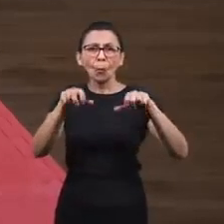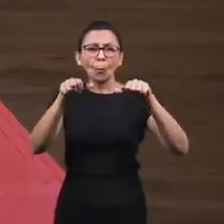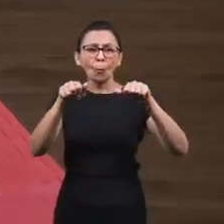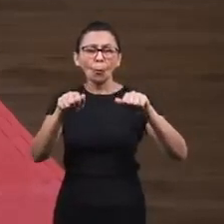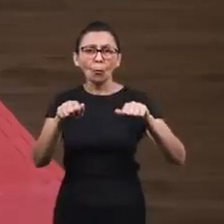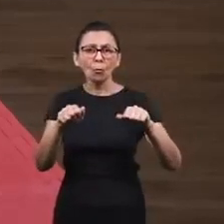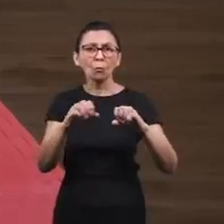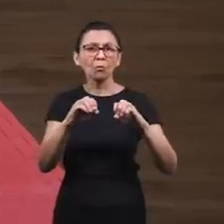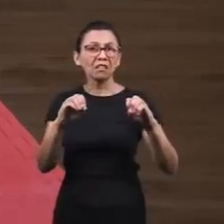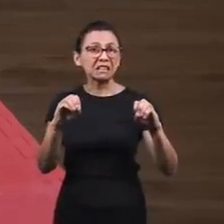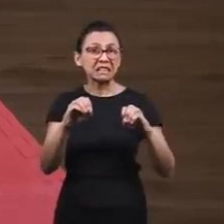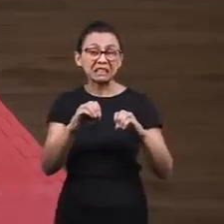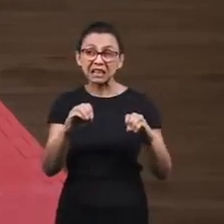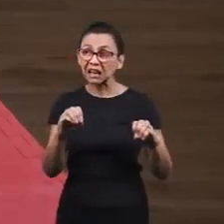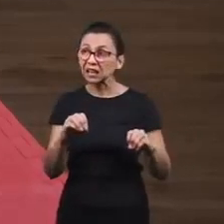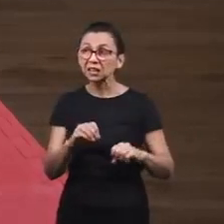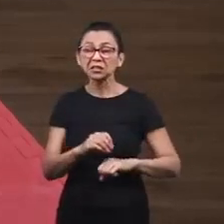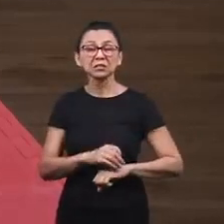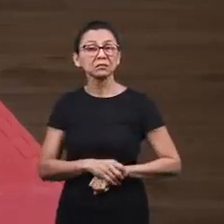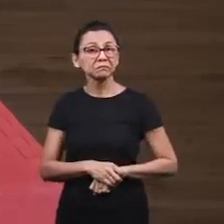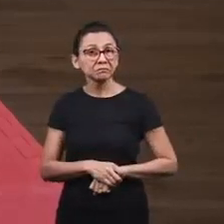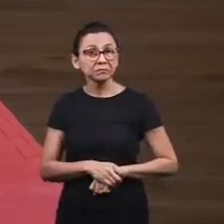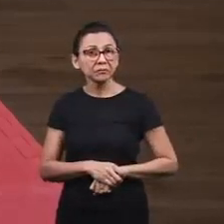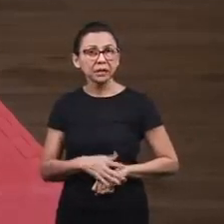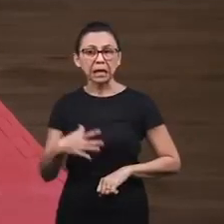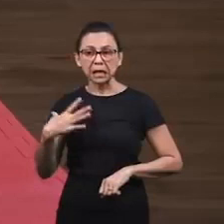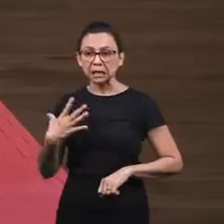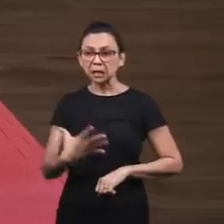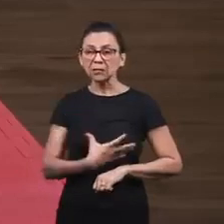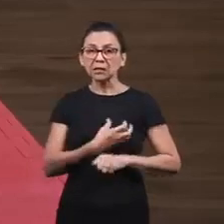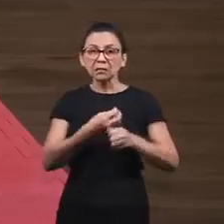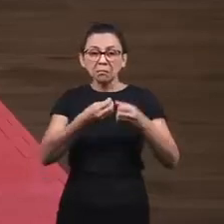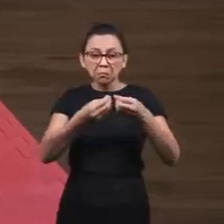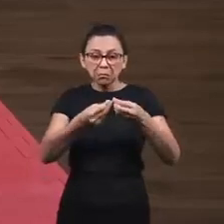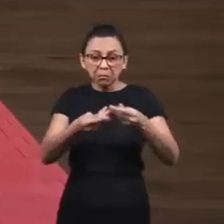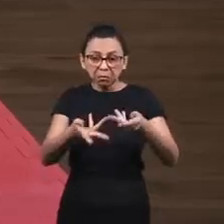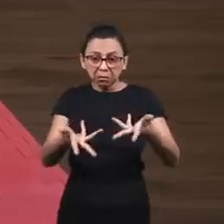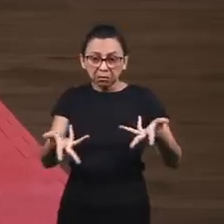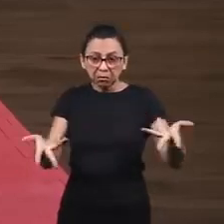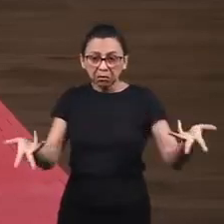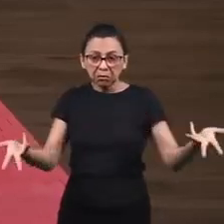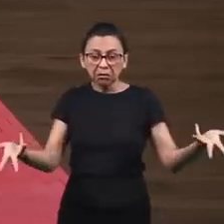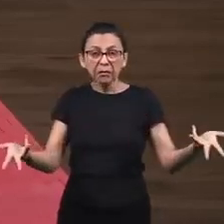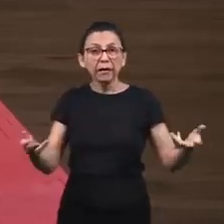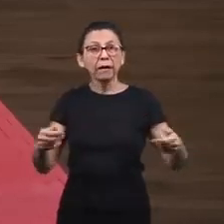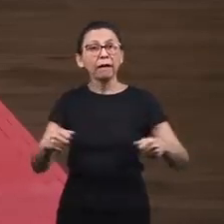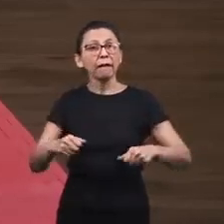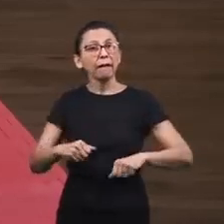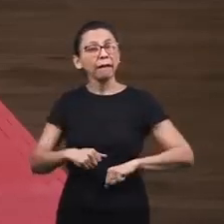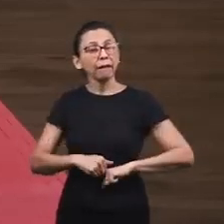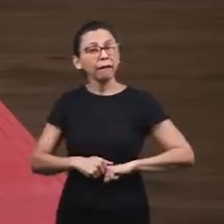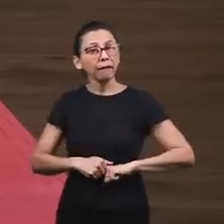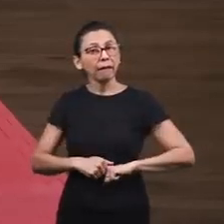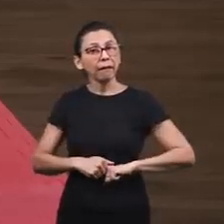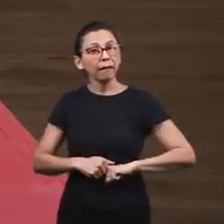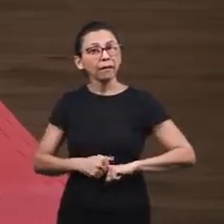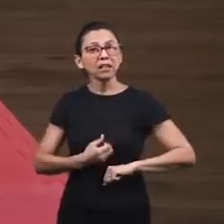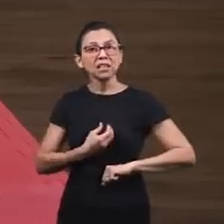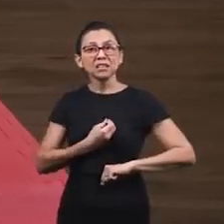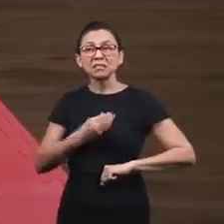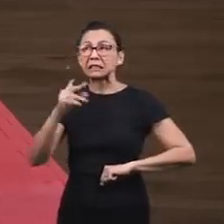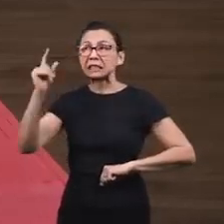losing the blessings that God had given to them, losing salvation, eternal life with God.